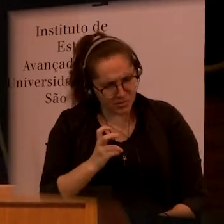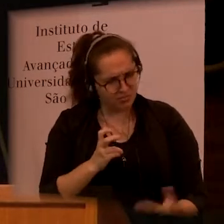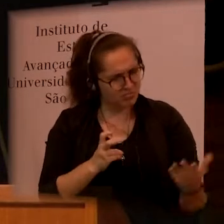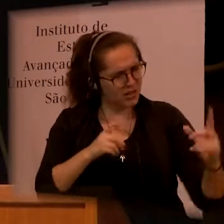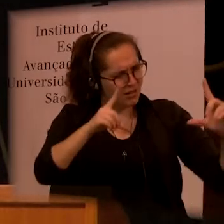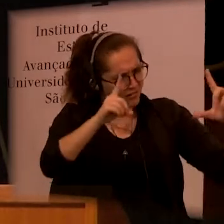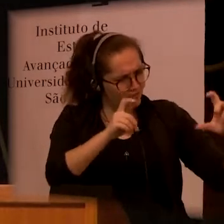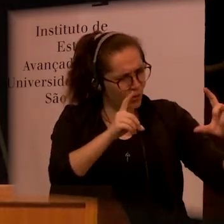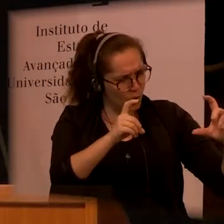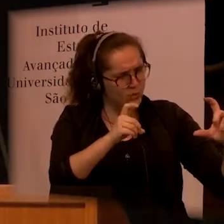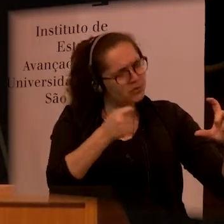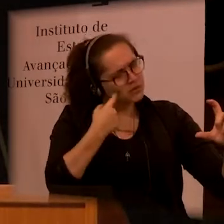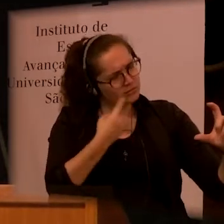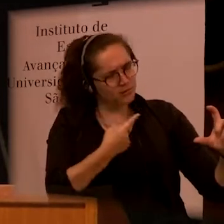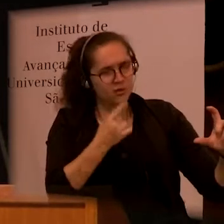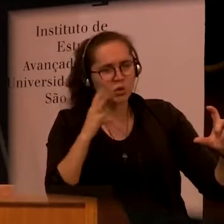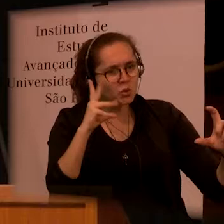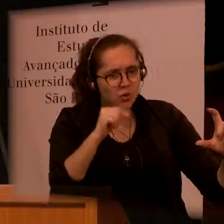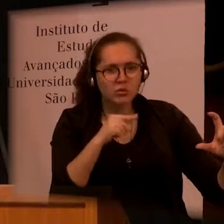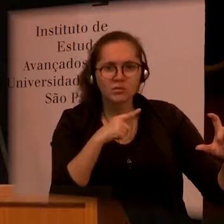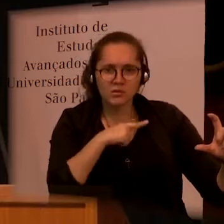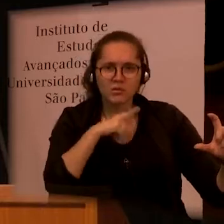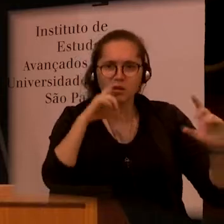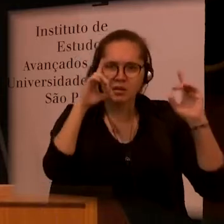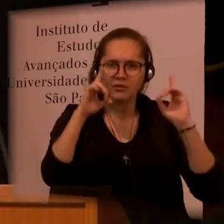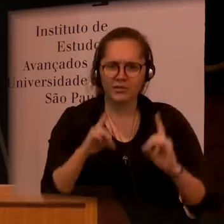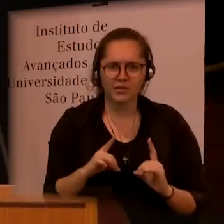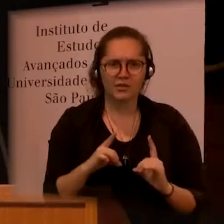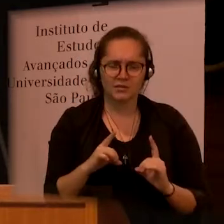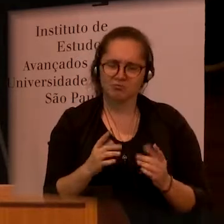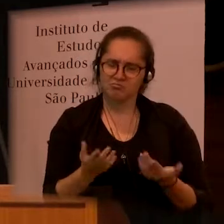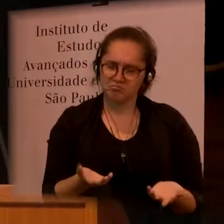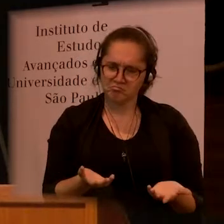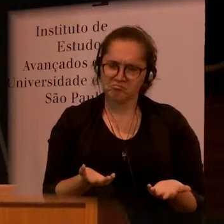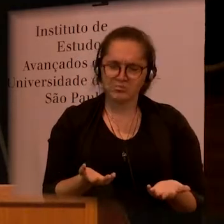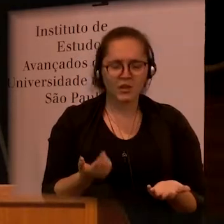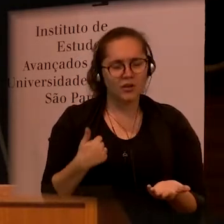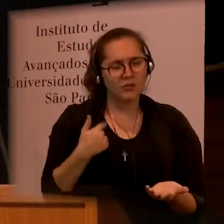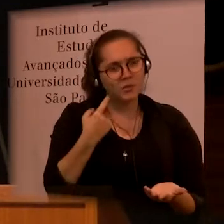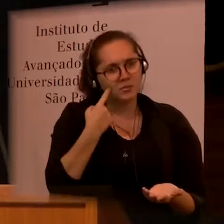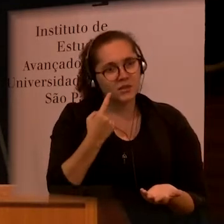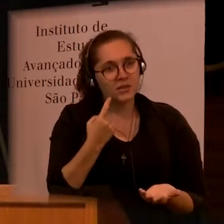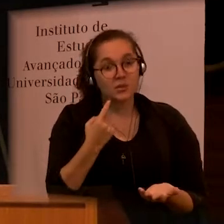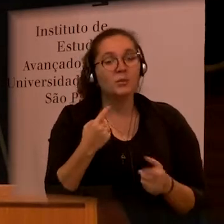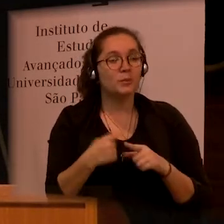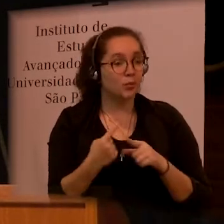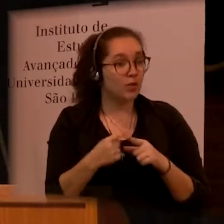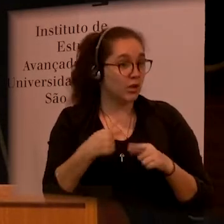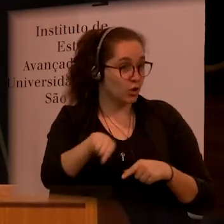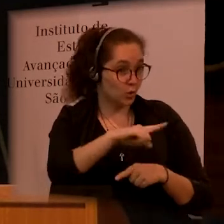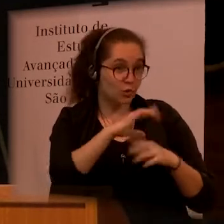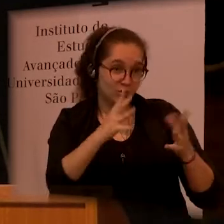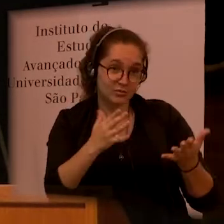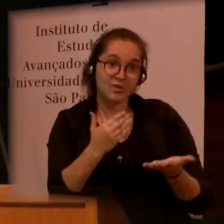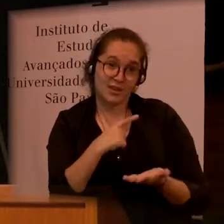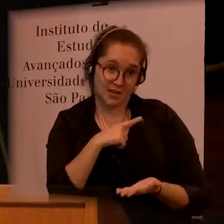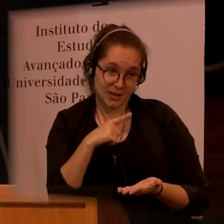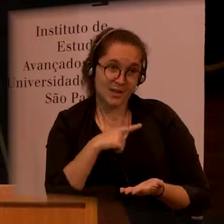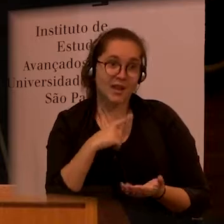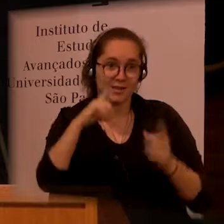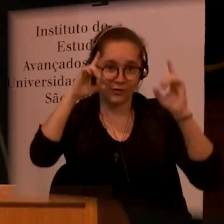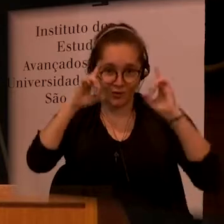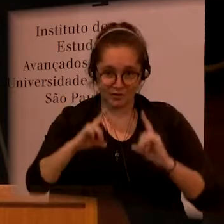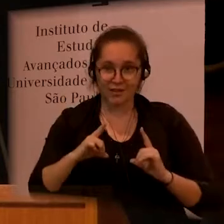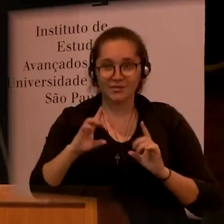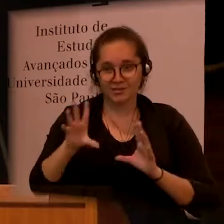think that's because actually we are all touched by disability when we think in our personal lives. And maybe we think that the person is